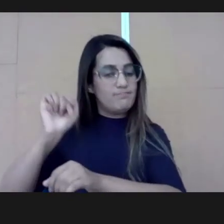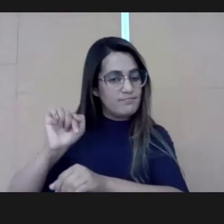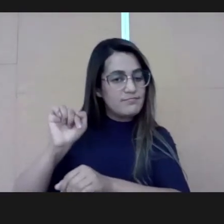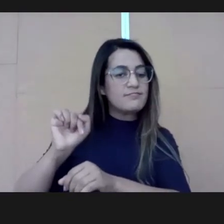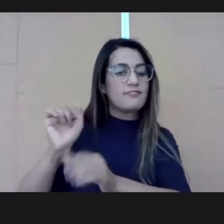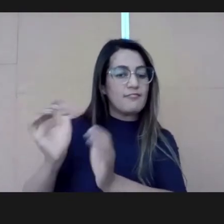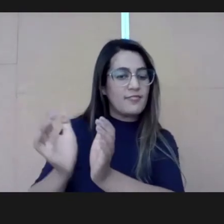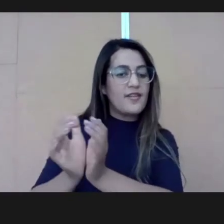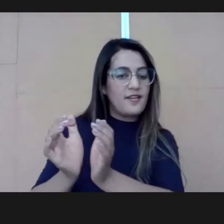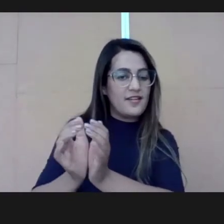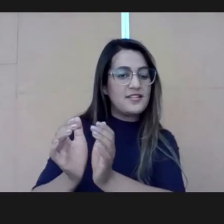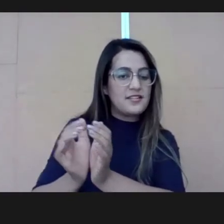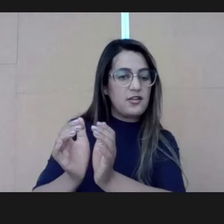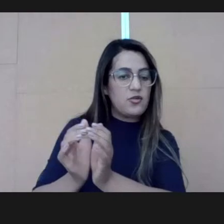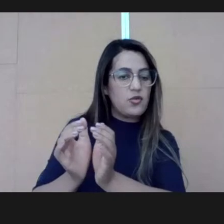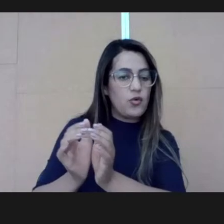group.